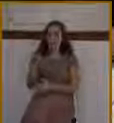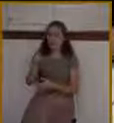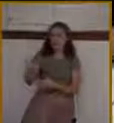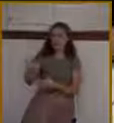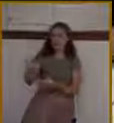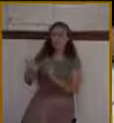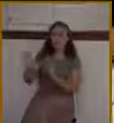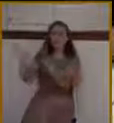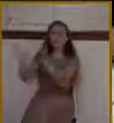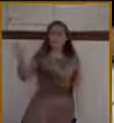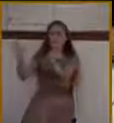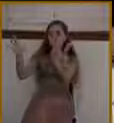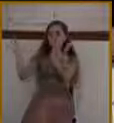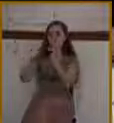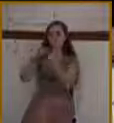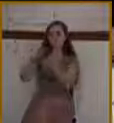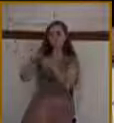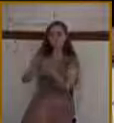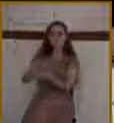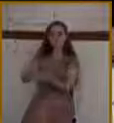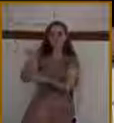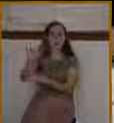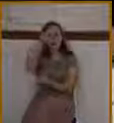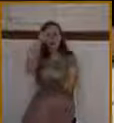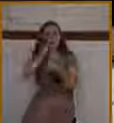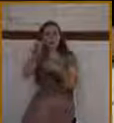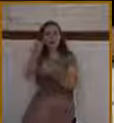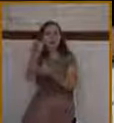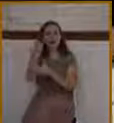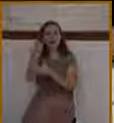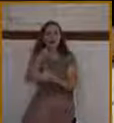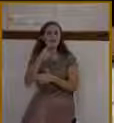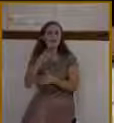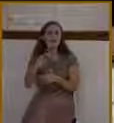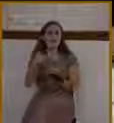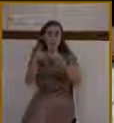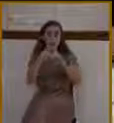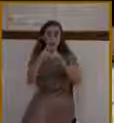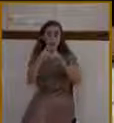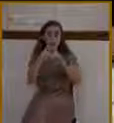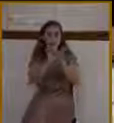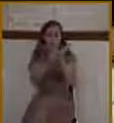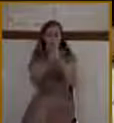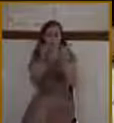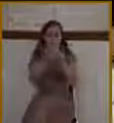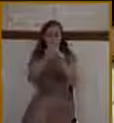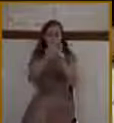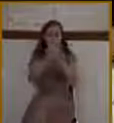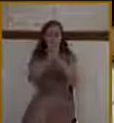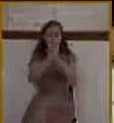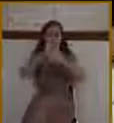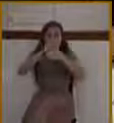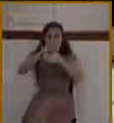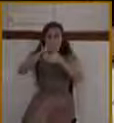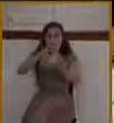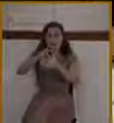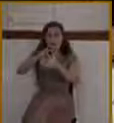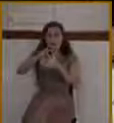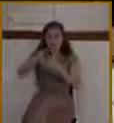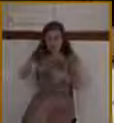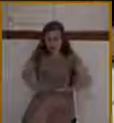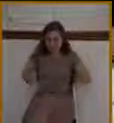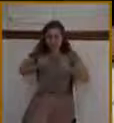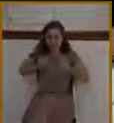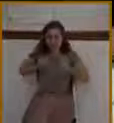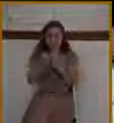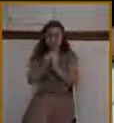of His glory. Remember what John says? And the Word was made flesh and dwelt among us, and we beheld His glory.